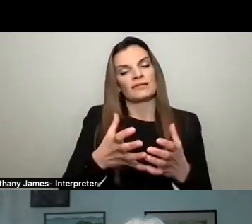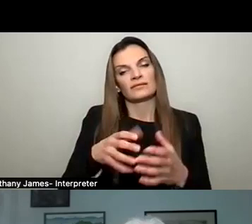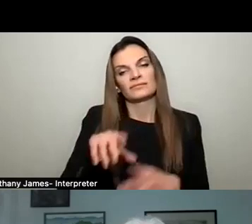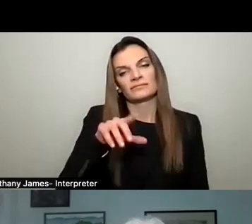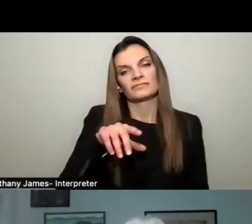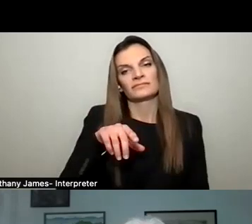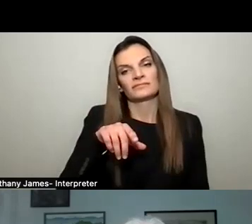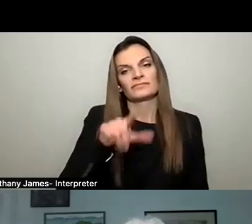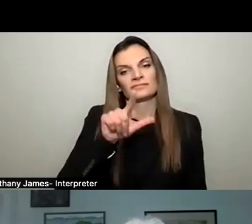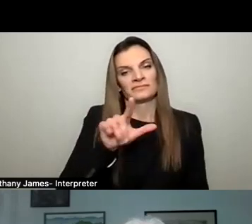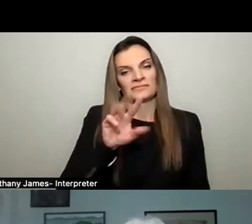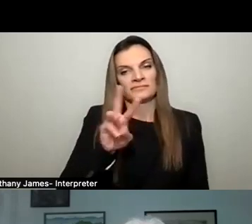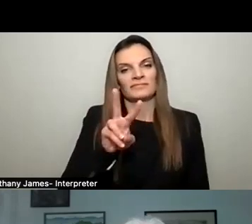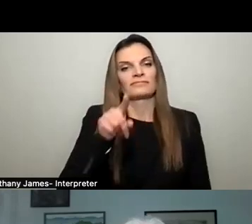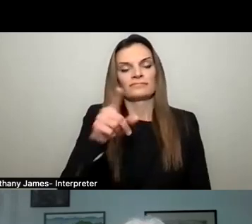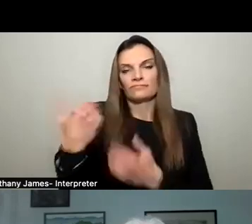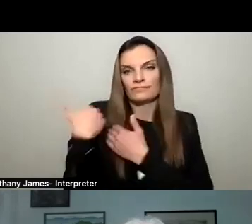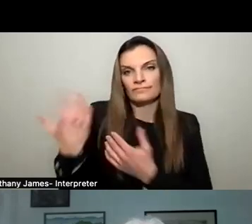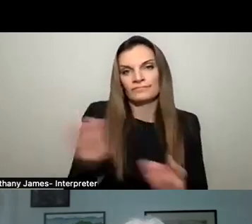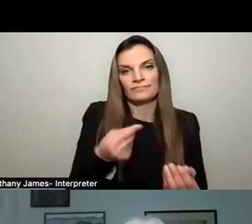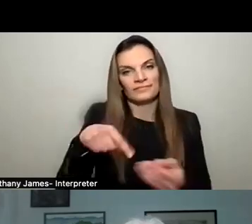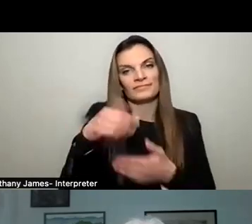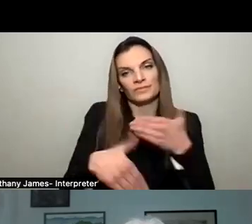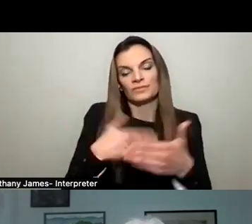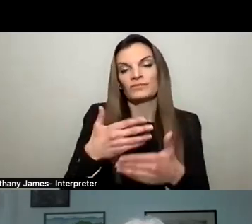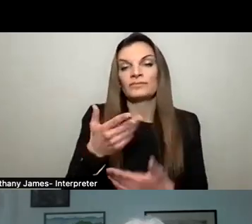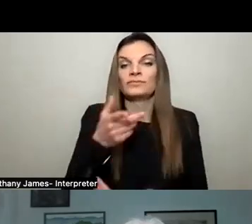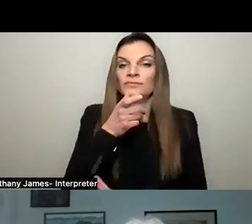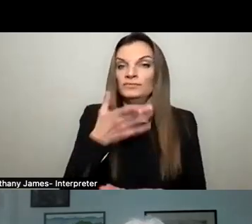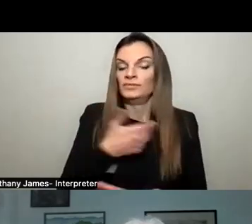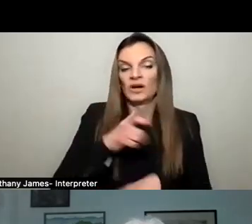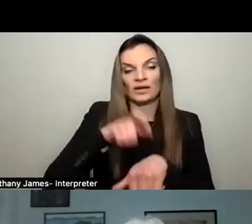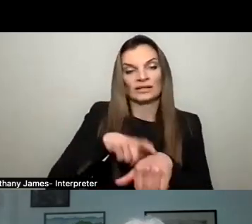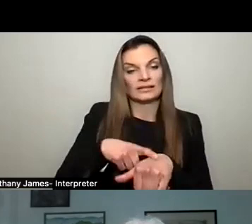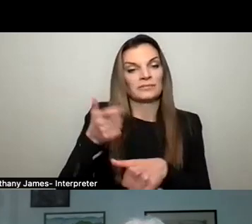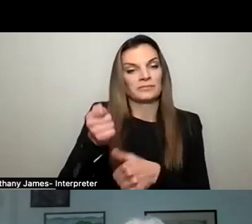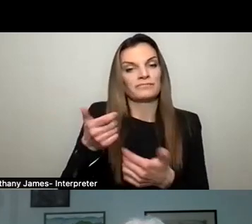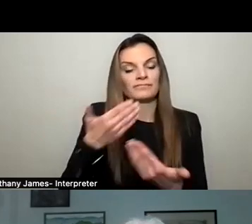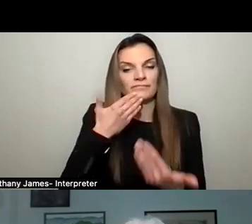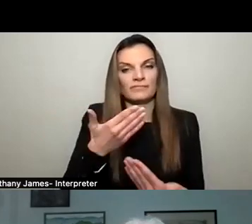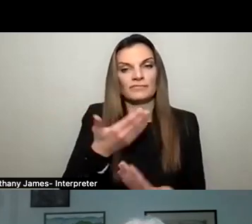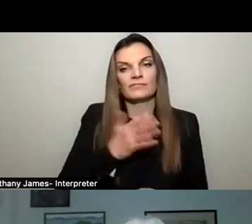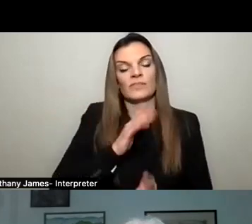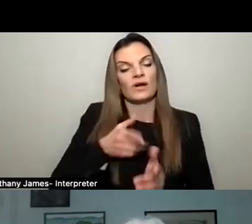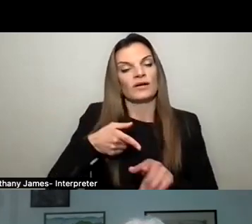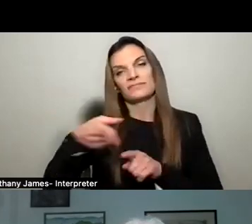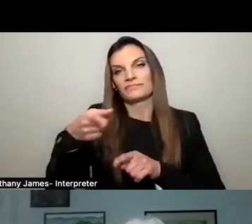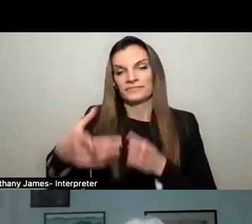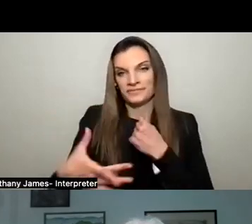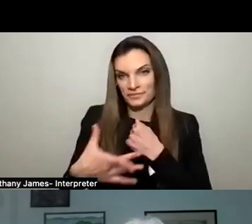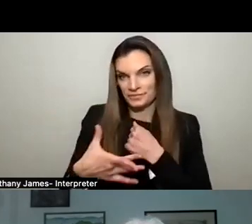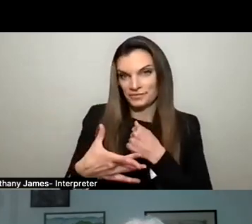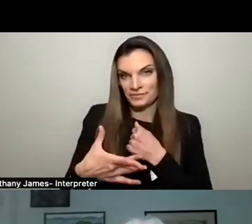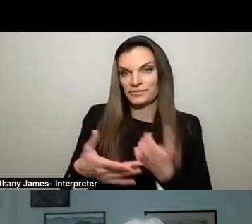have really facilitated this whole process. And that includes our timekeeper, our tech specialists, um,